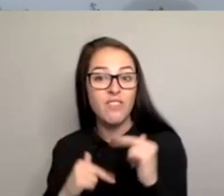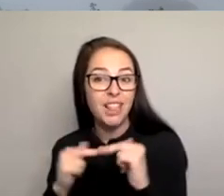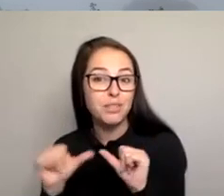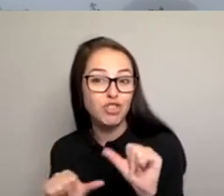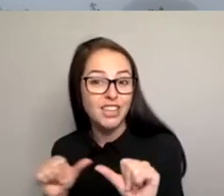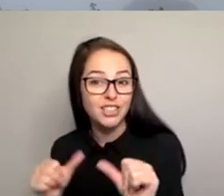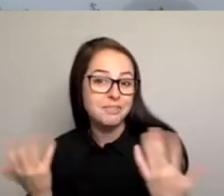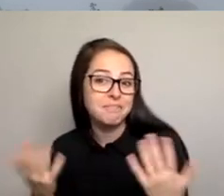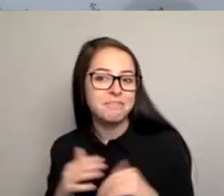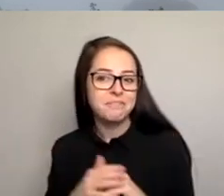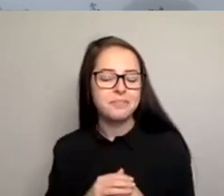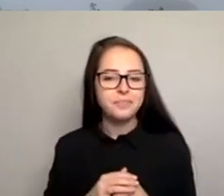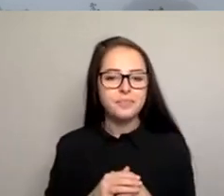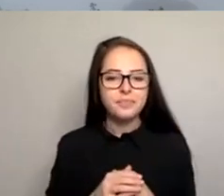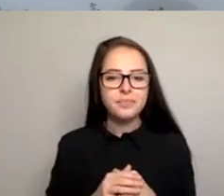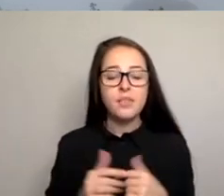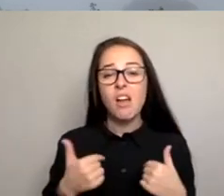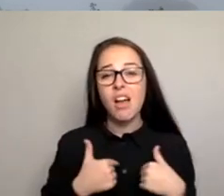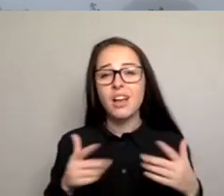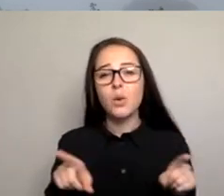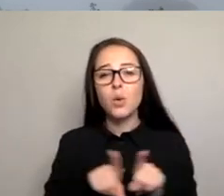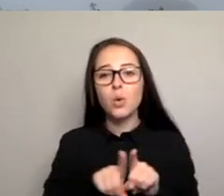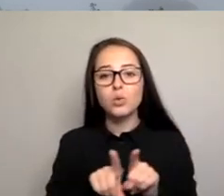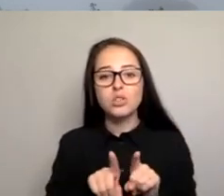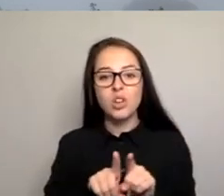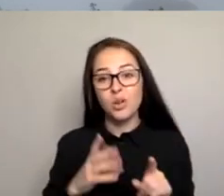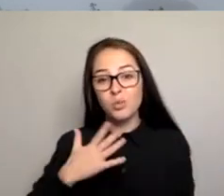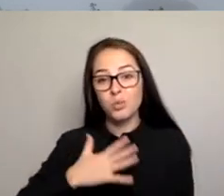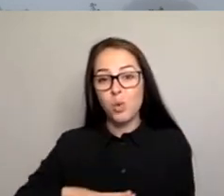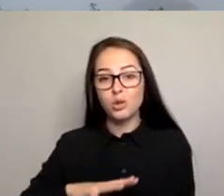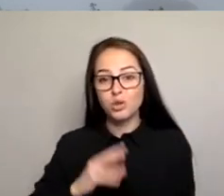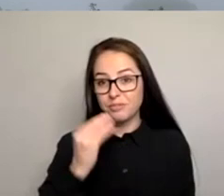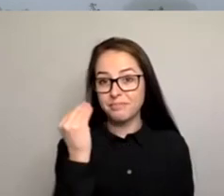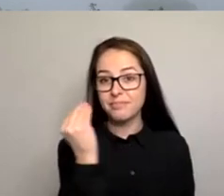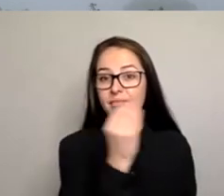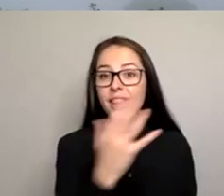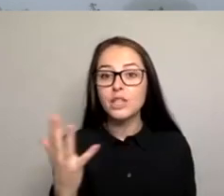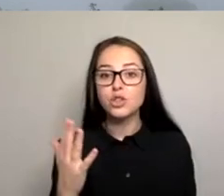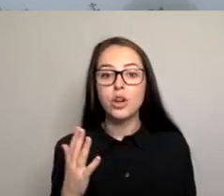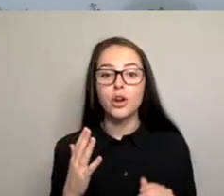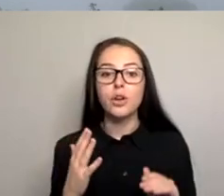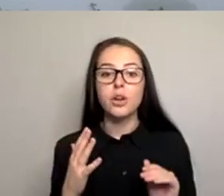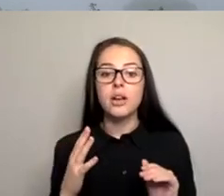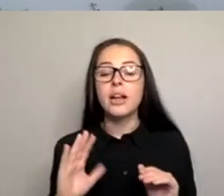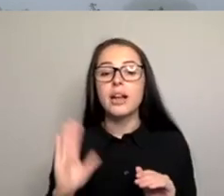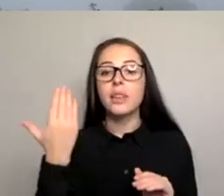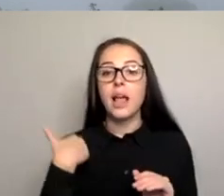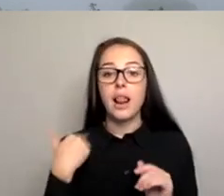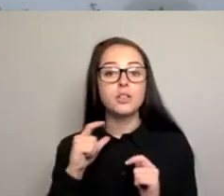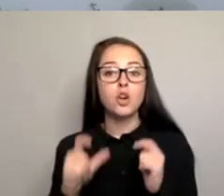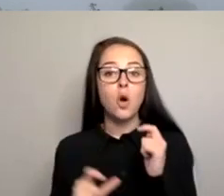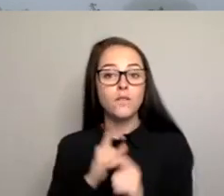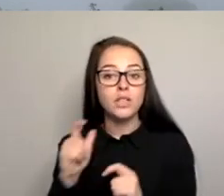to encourage people that at the last local government New South Wales conference, our council brought forward a motion